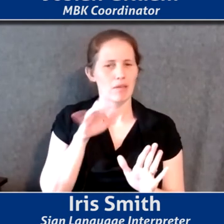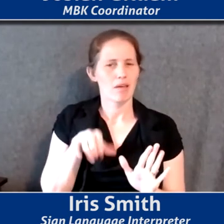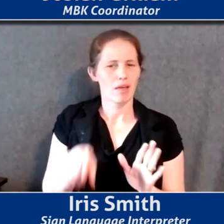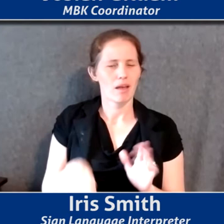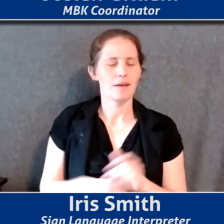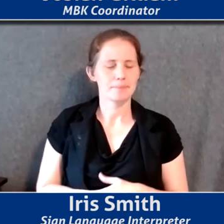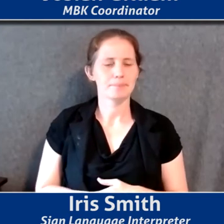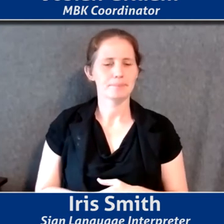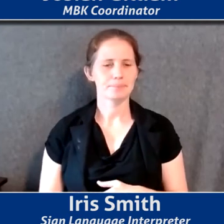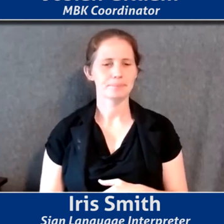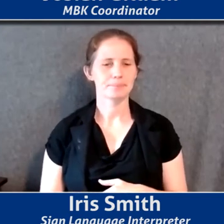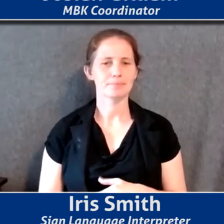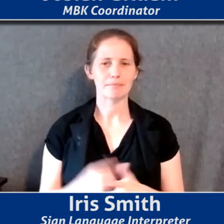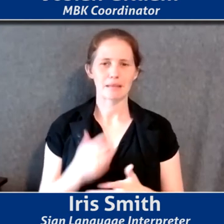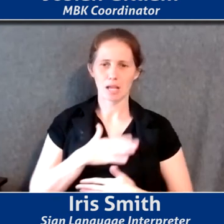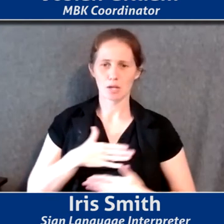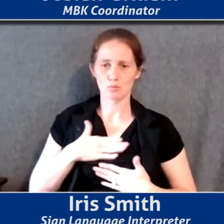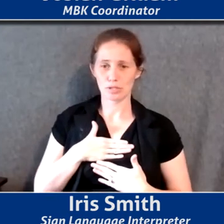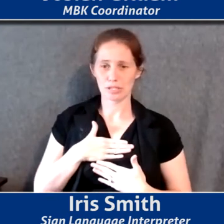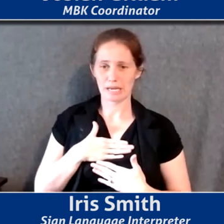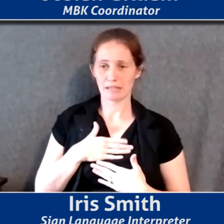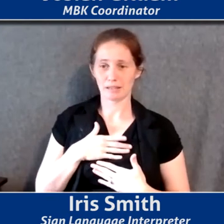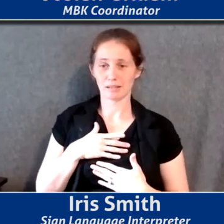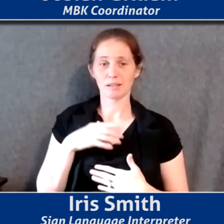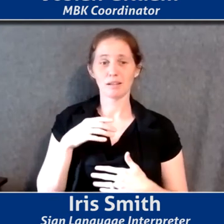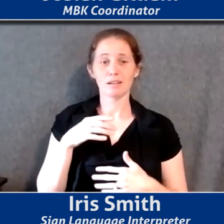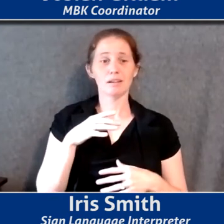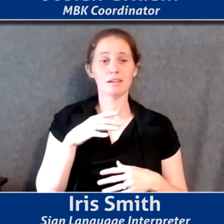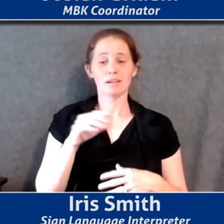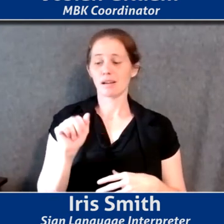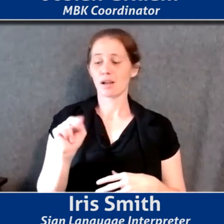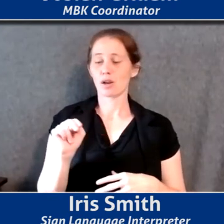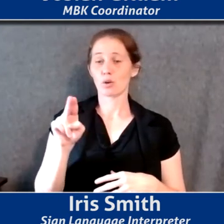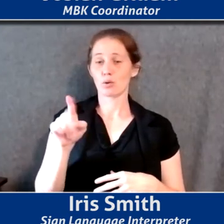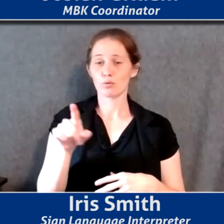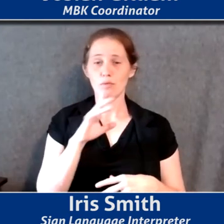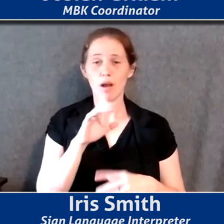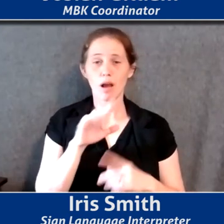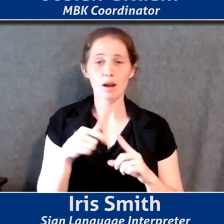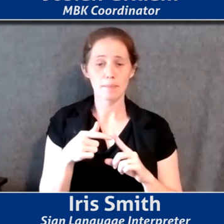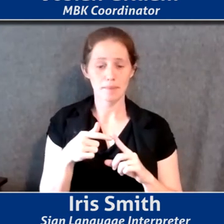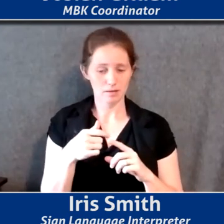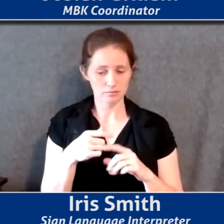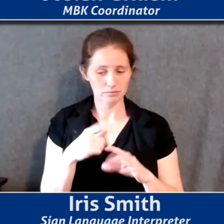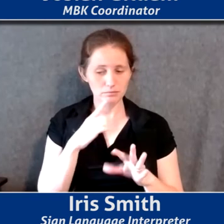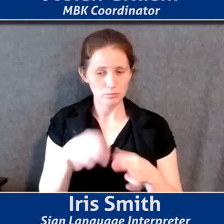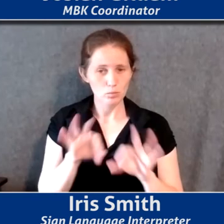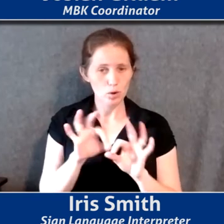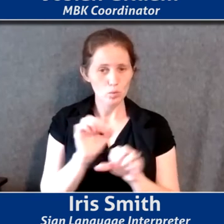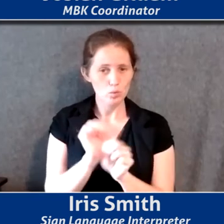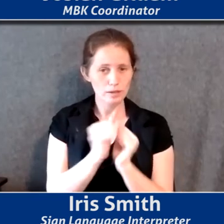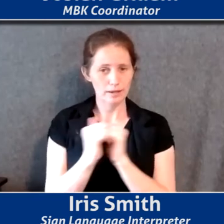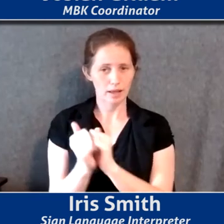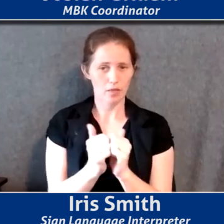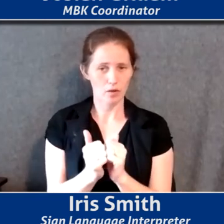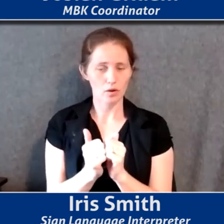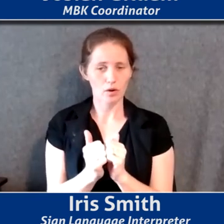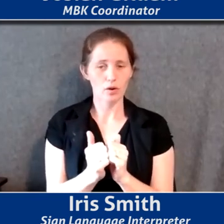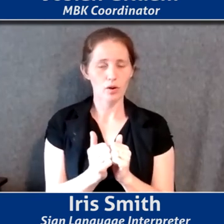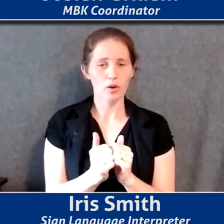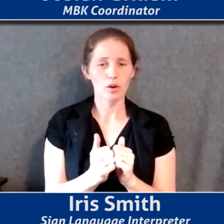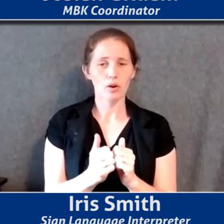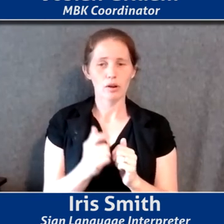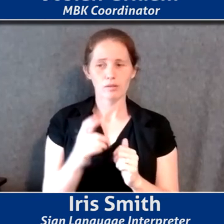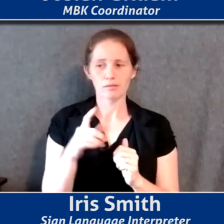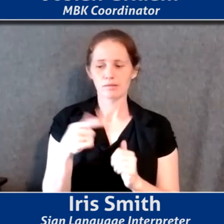um, appreciate what Anu was saying around, you know, making sure that we're working together. Um, you know, we're that, you know,